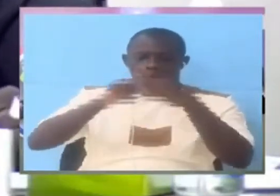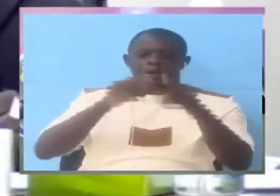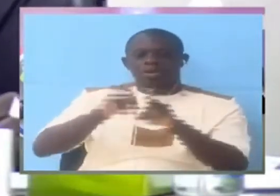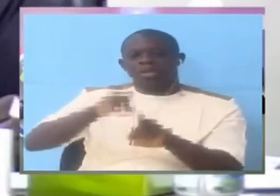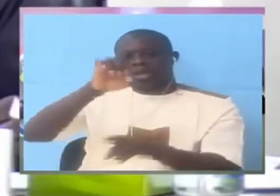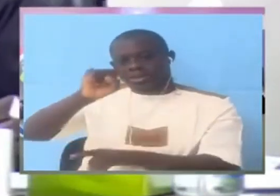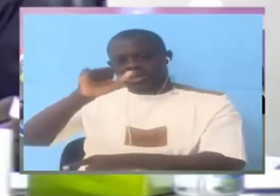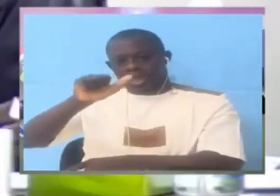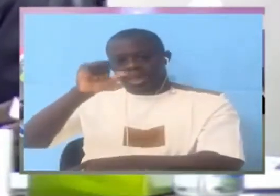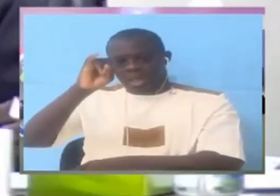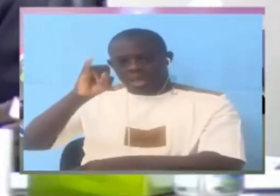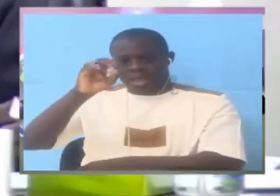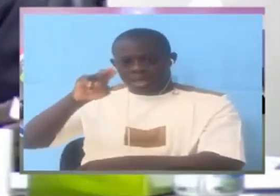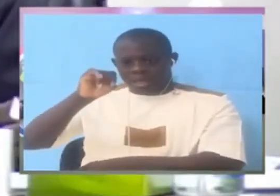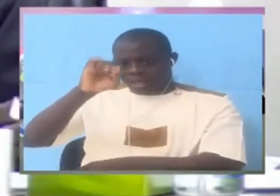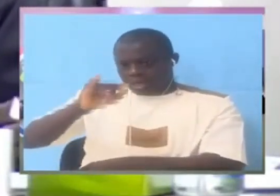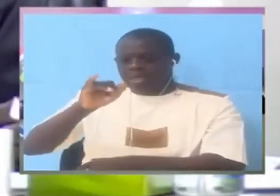Even if we accept